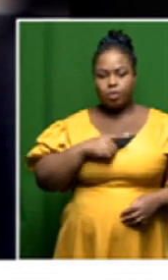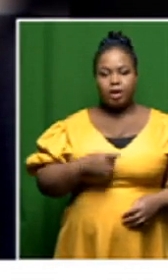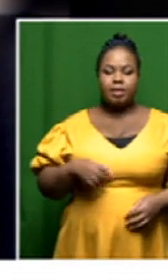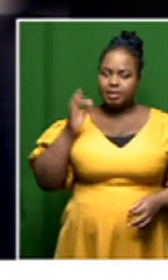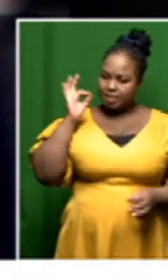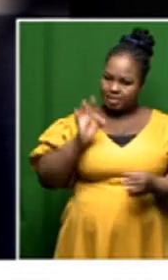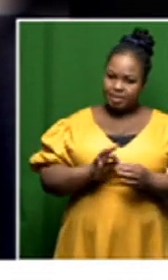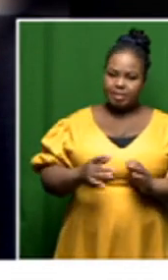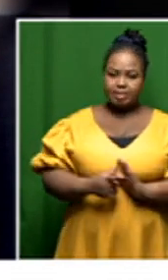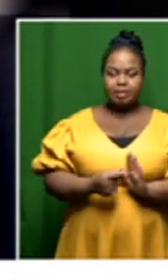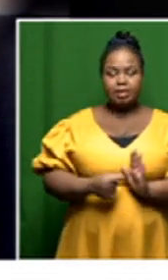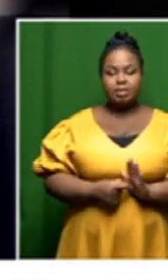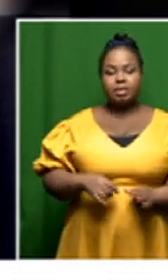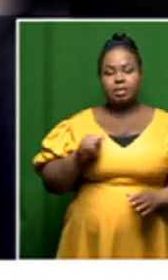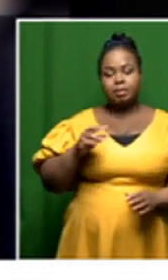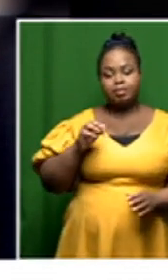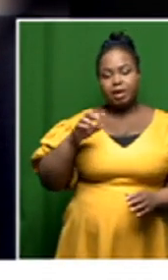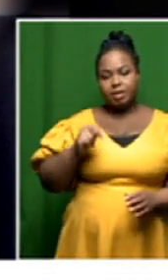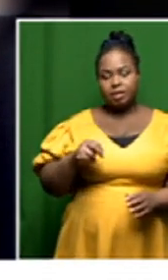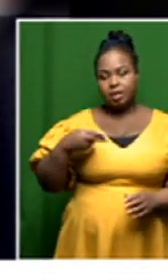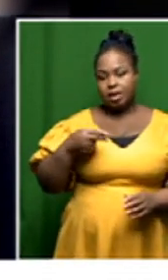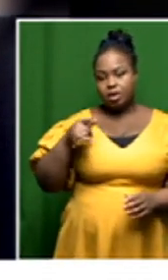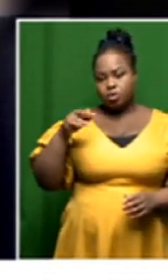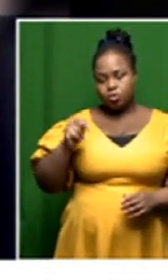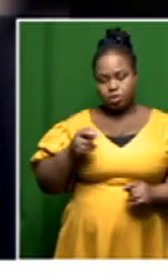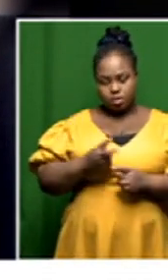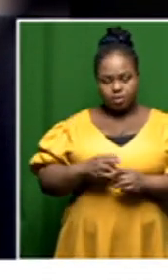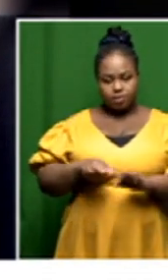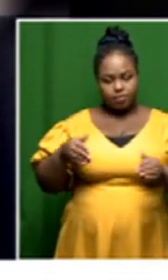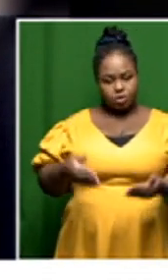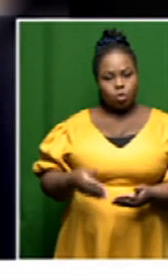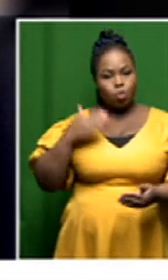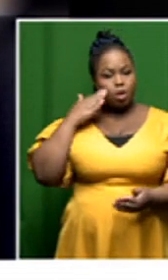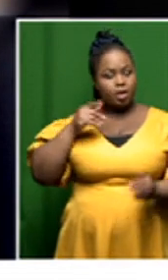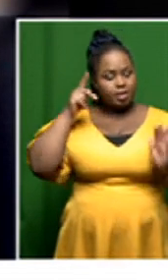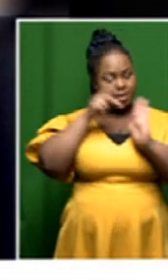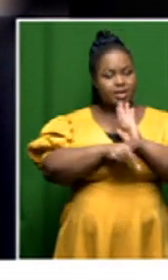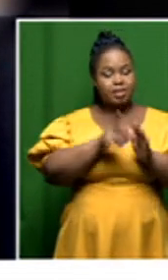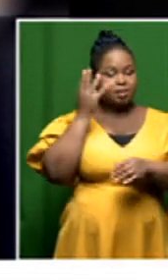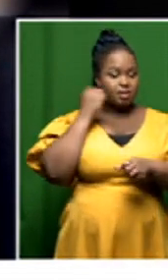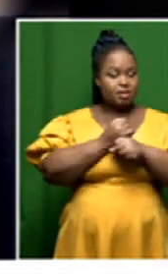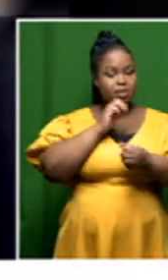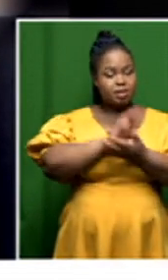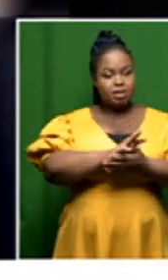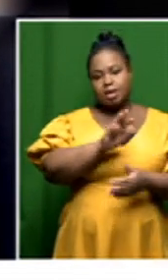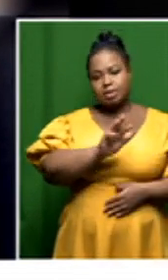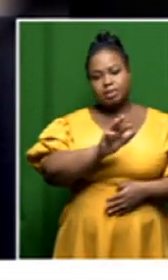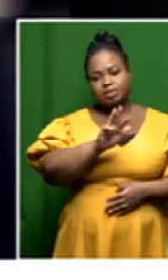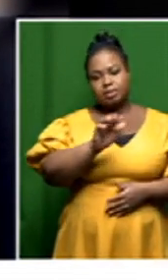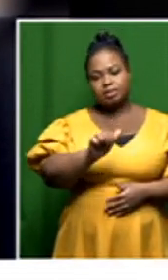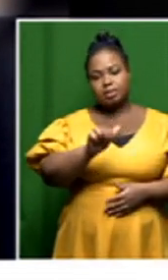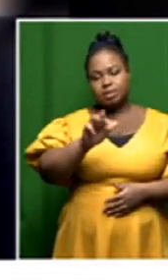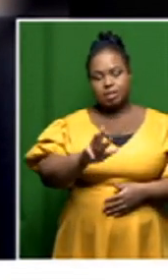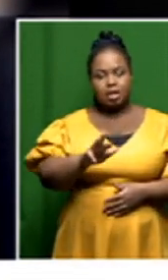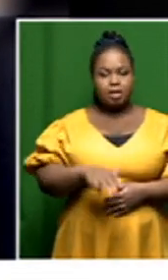the exact day that imam harun was buried after uh he was killed in 1969 imam was held in